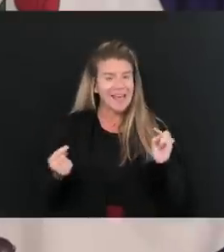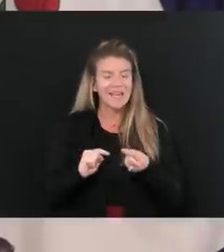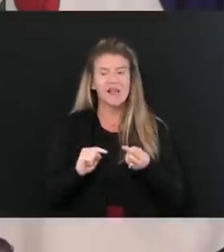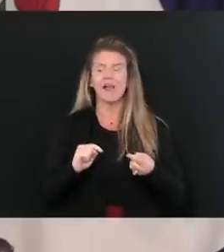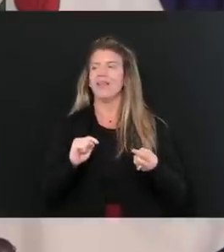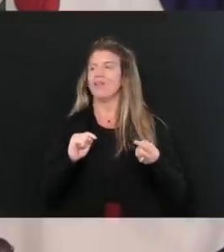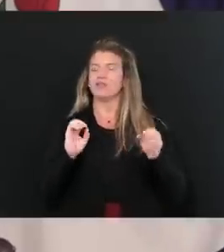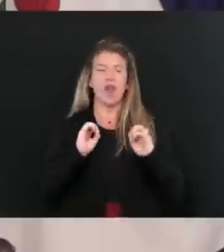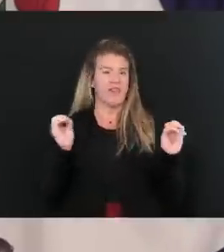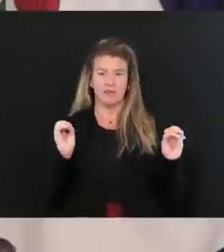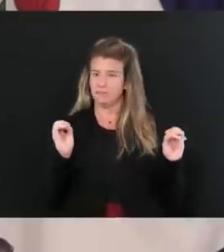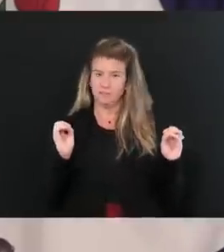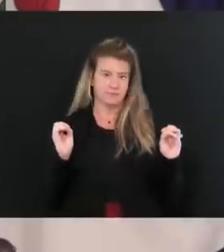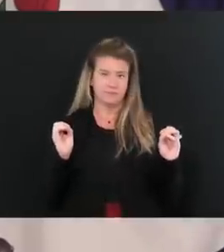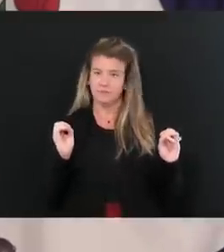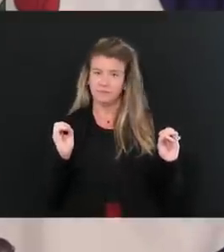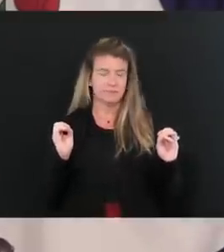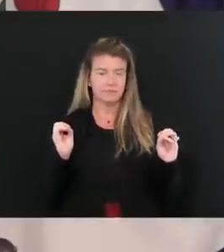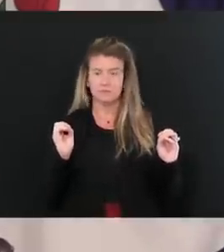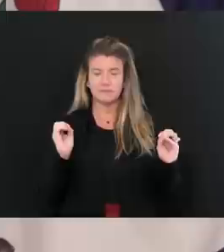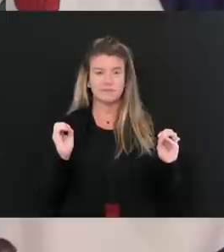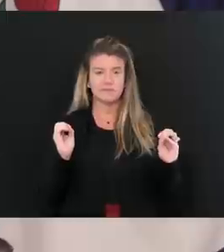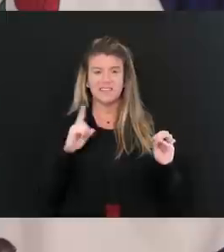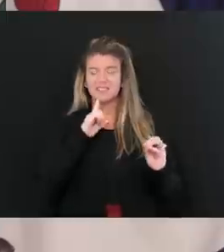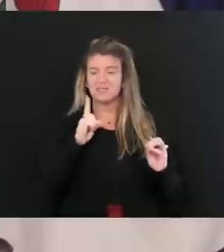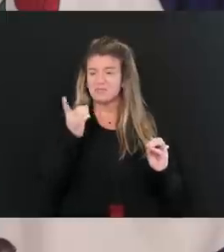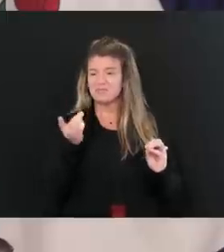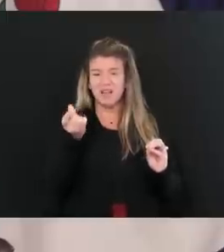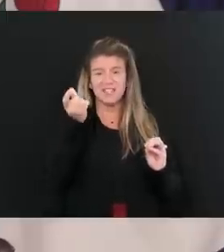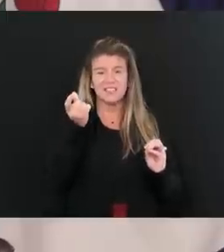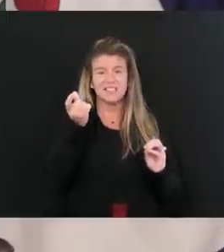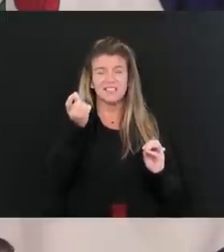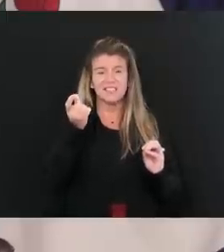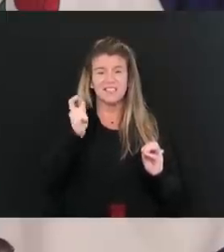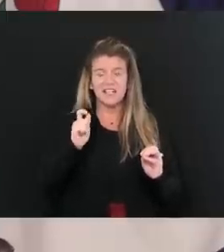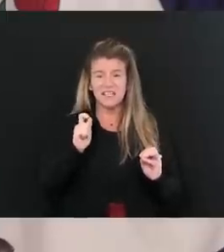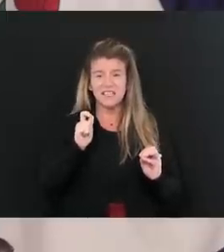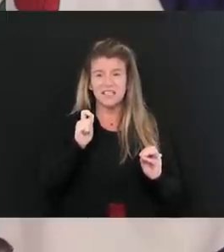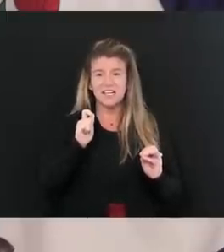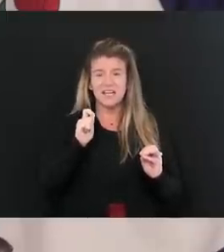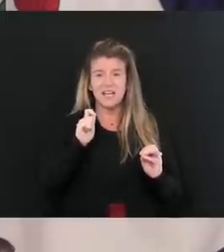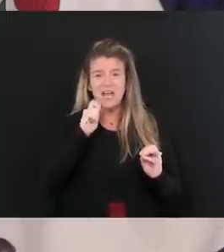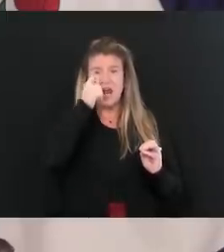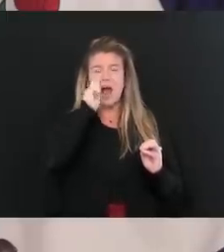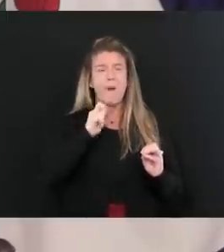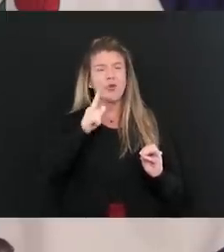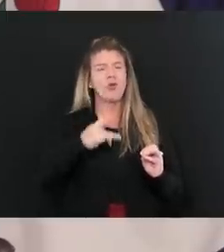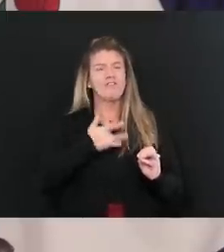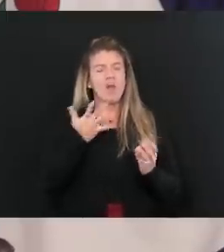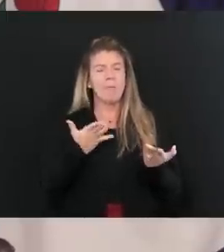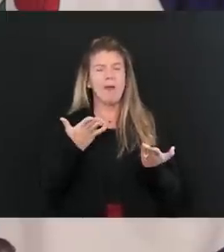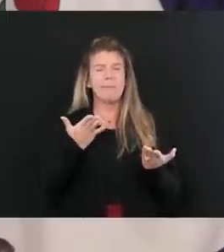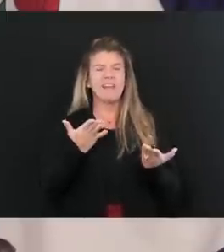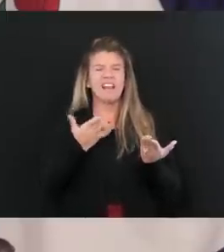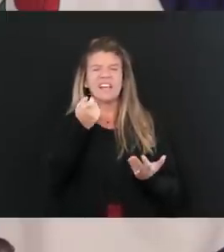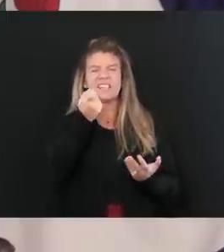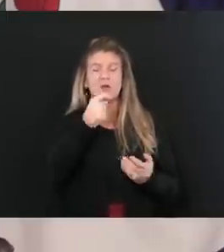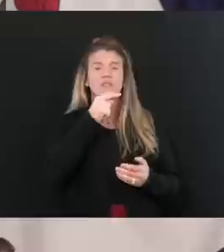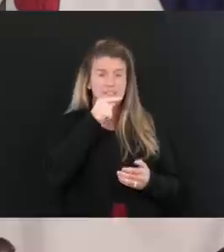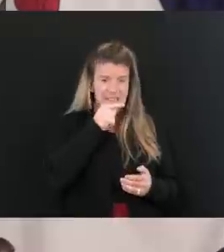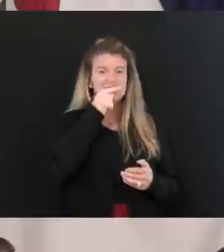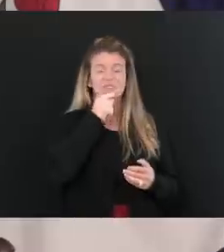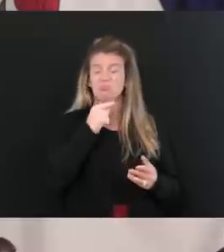nothing, you know, and just a split little bit of something that would make you try to sneeze. But other than that, uh,